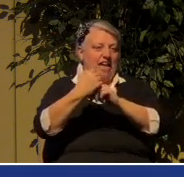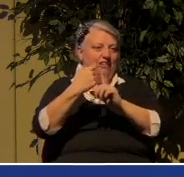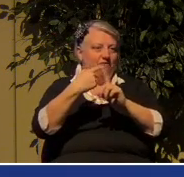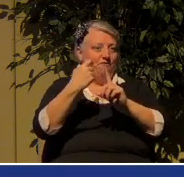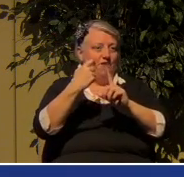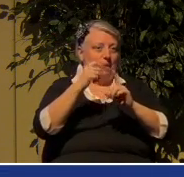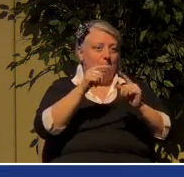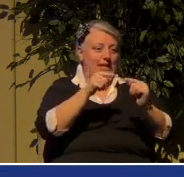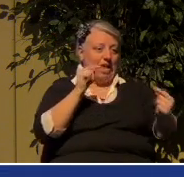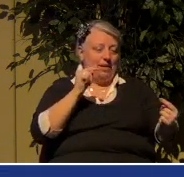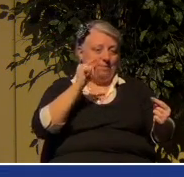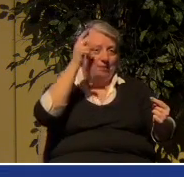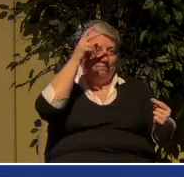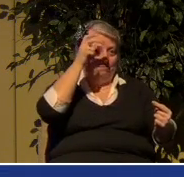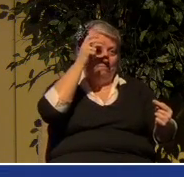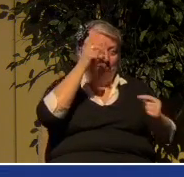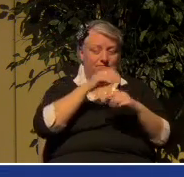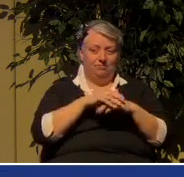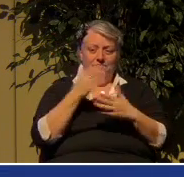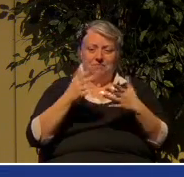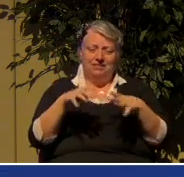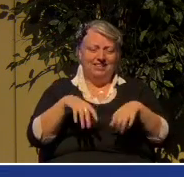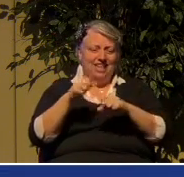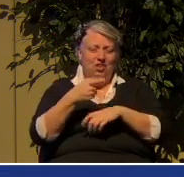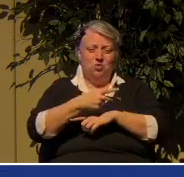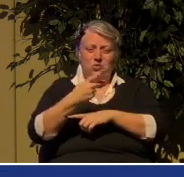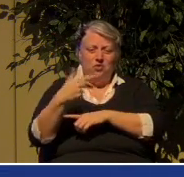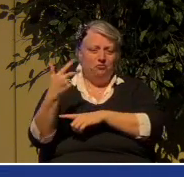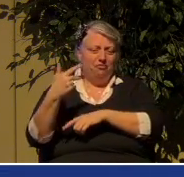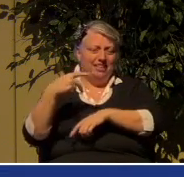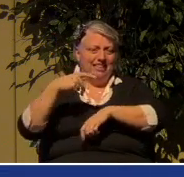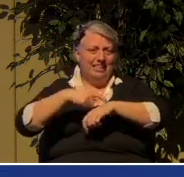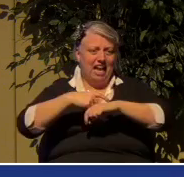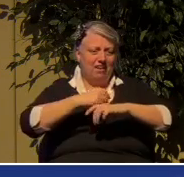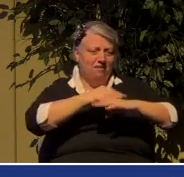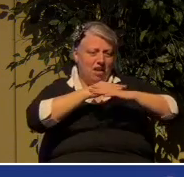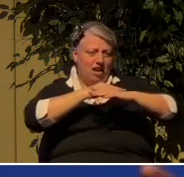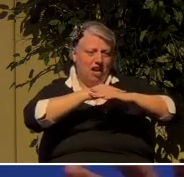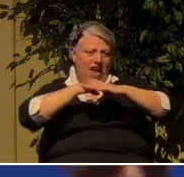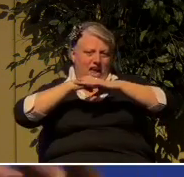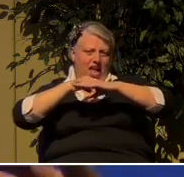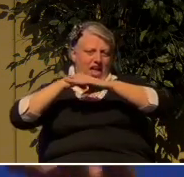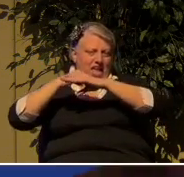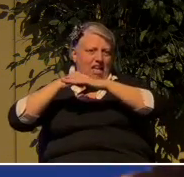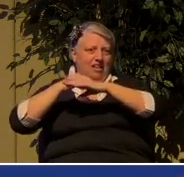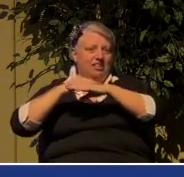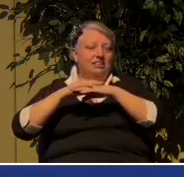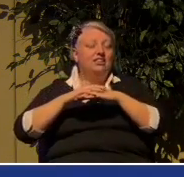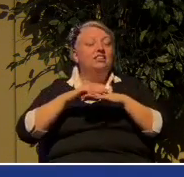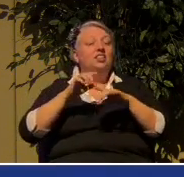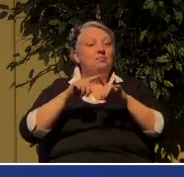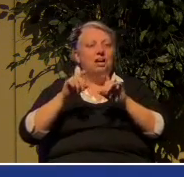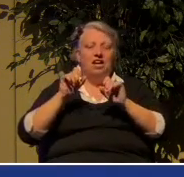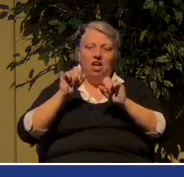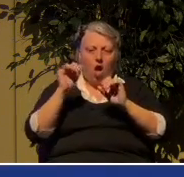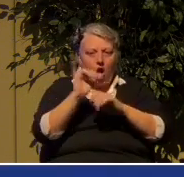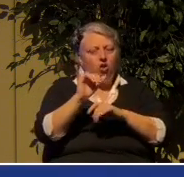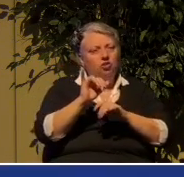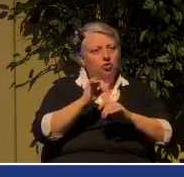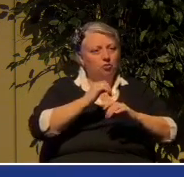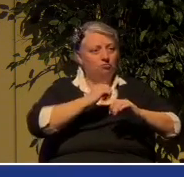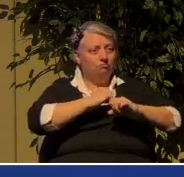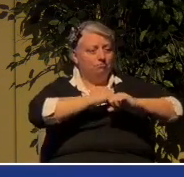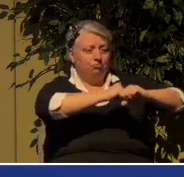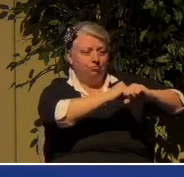times or more, but you can also step into situations where people are captive by Satan's power.